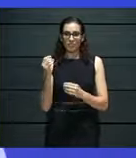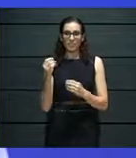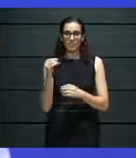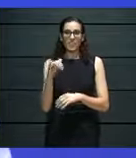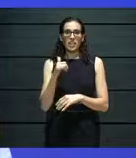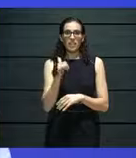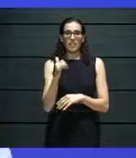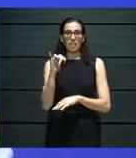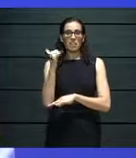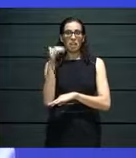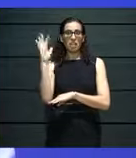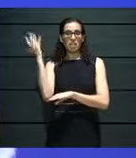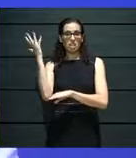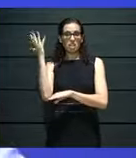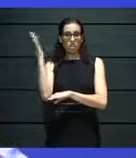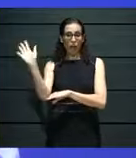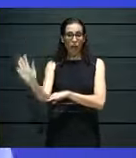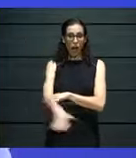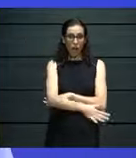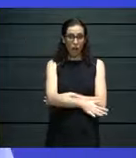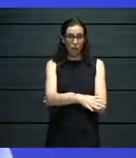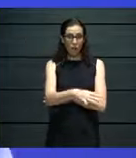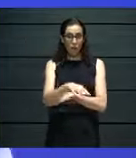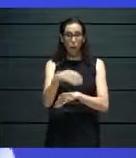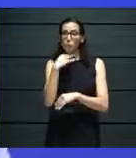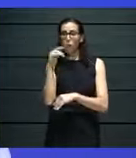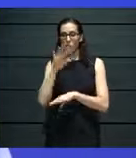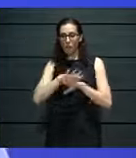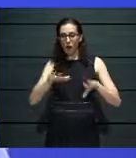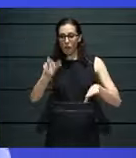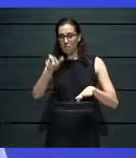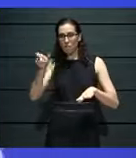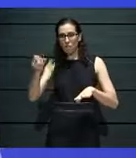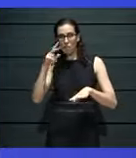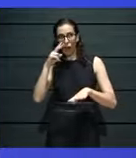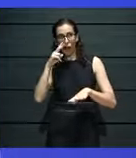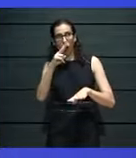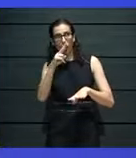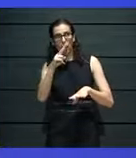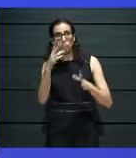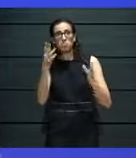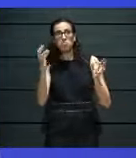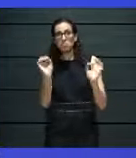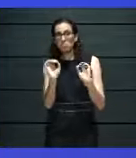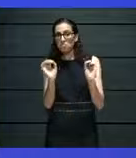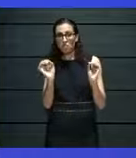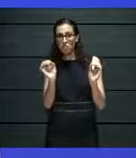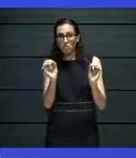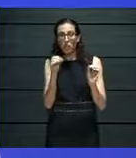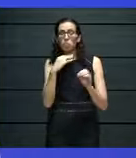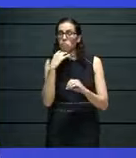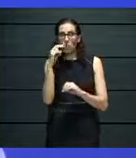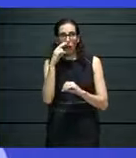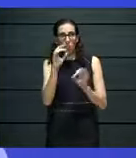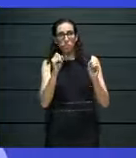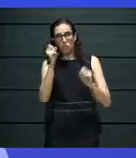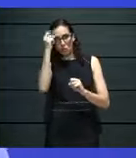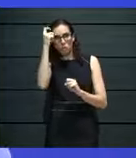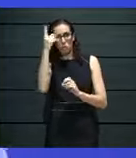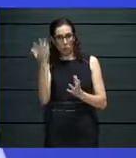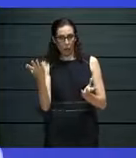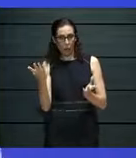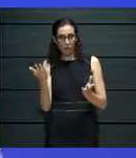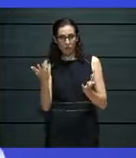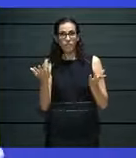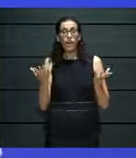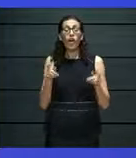with the age group, the group of people that can really understand this. And that, to my mind, can